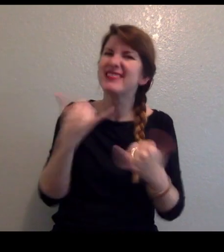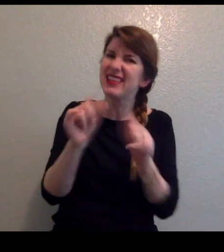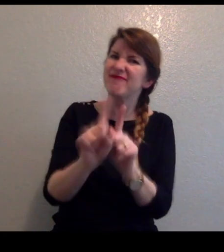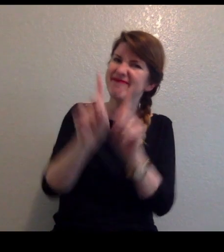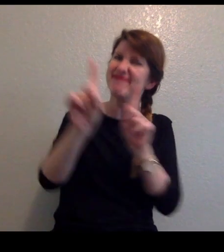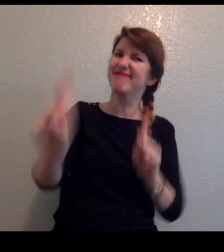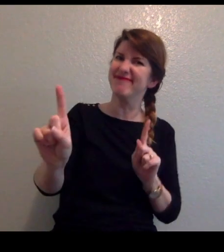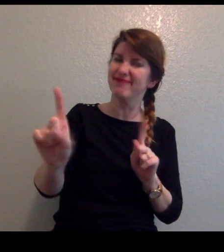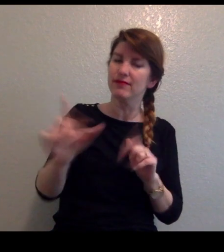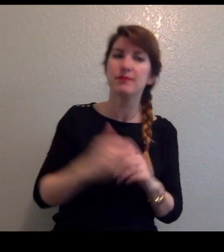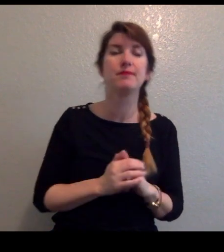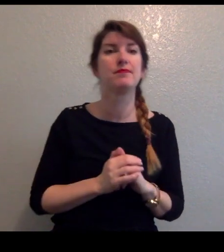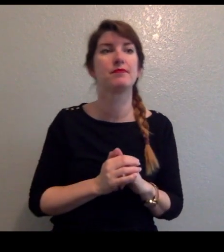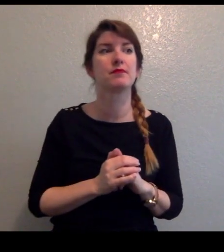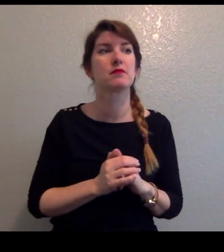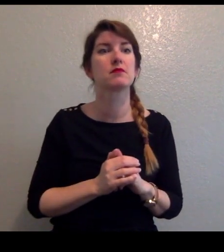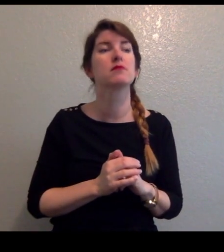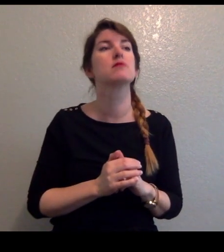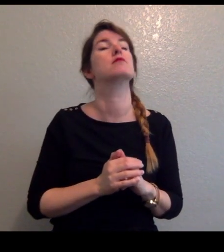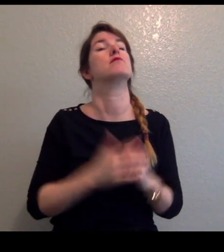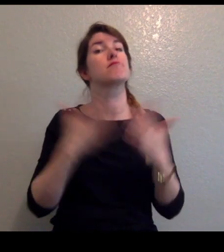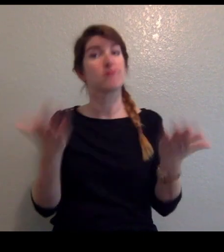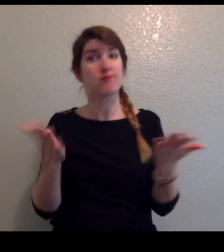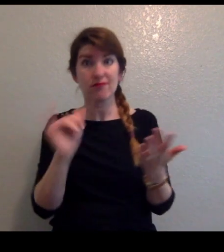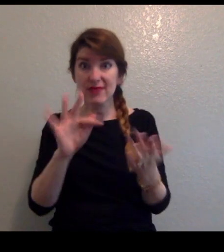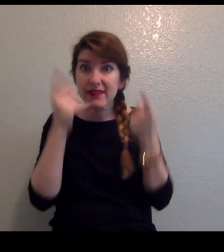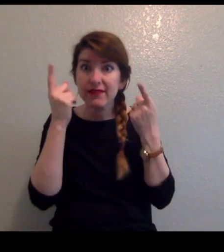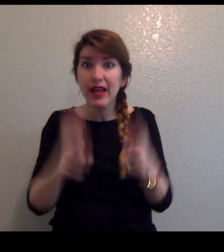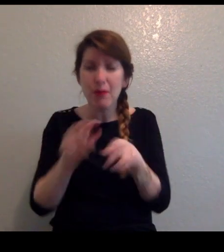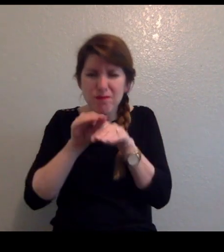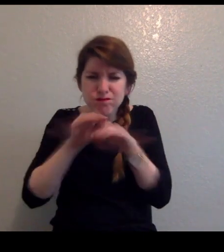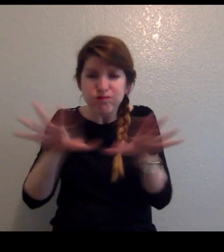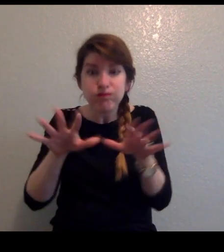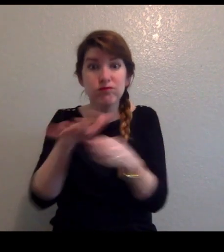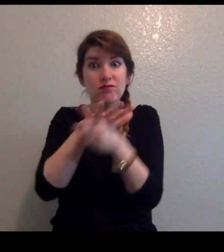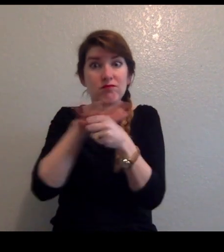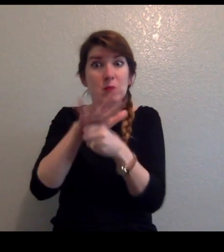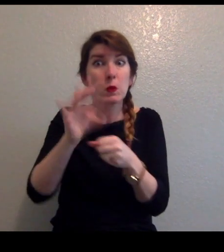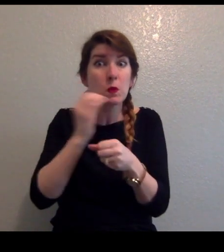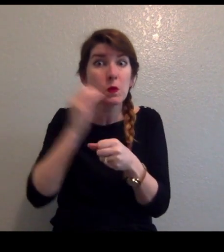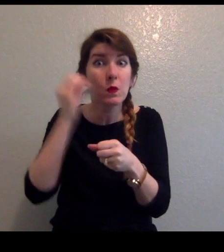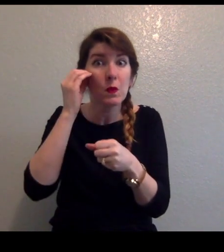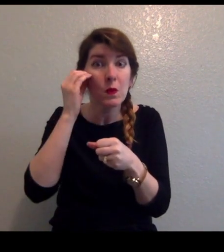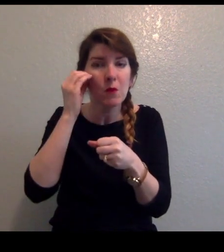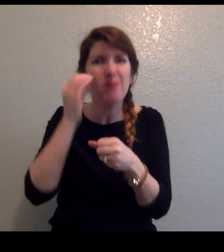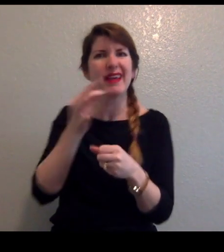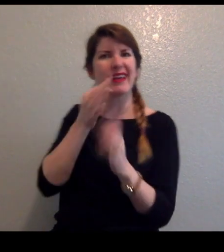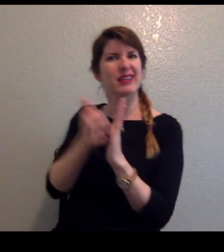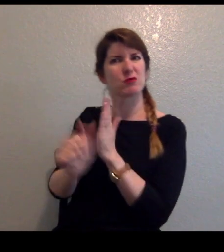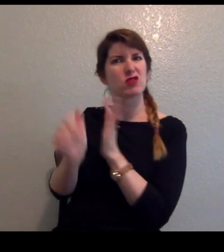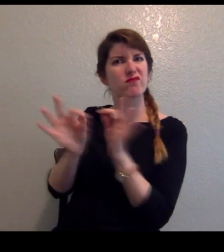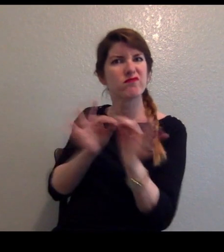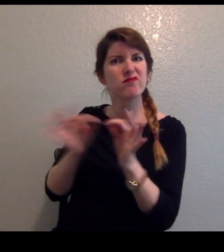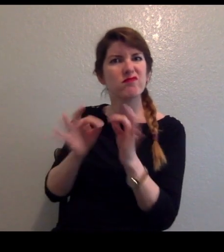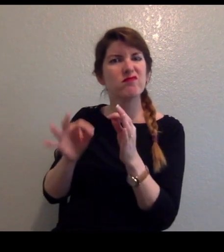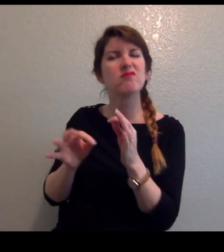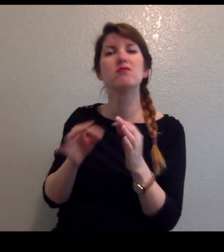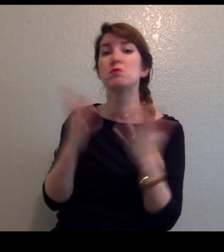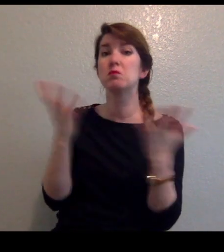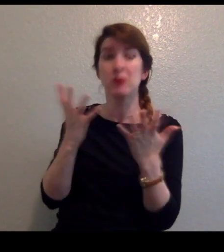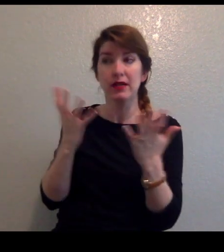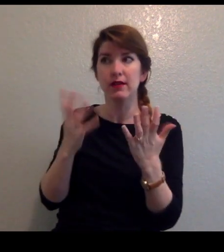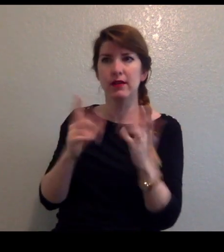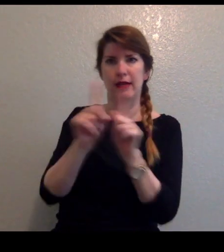When there's an outbreak where you live, experts recommend some added precautions. Like social distancing, limiting close